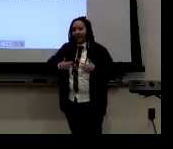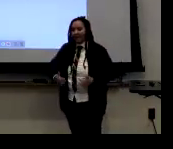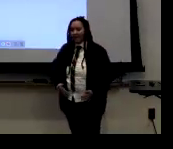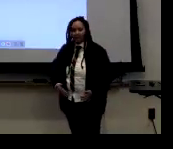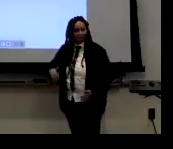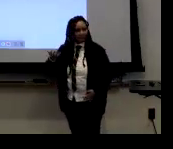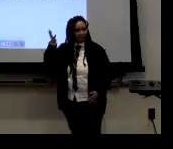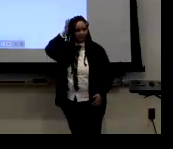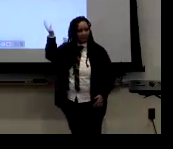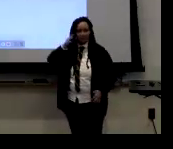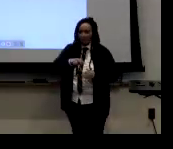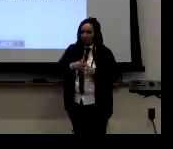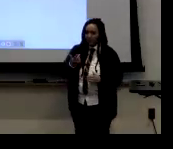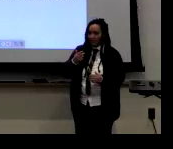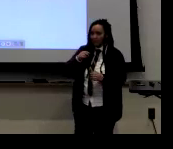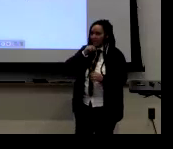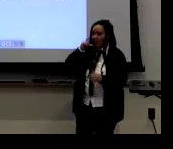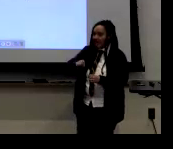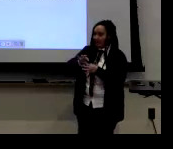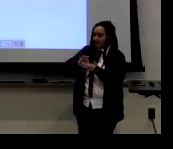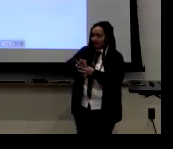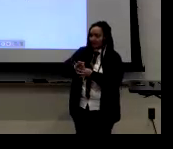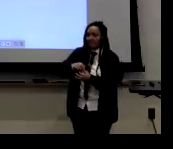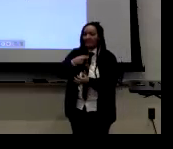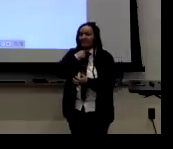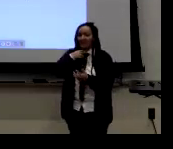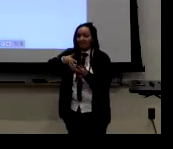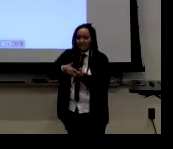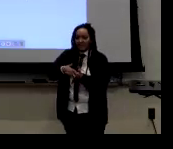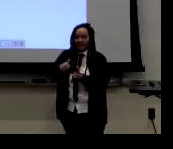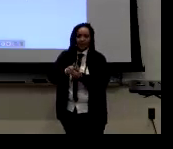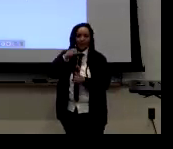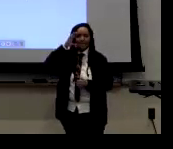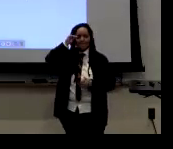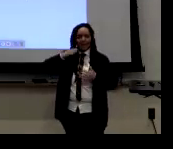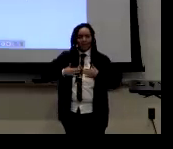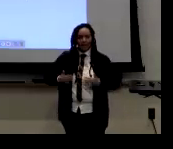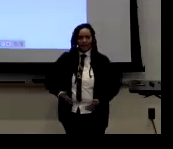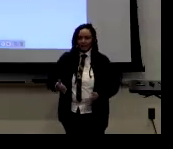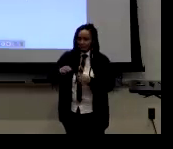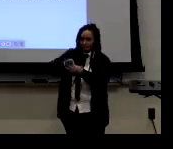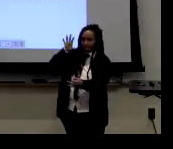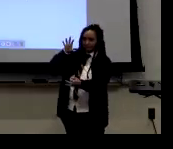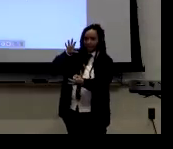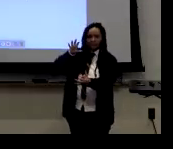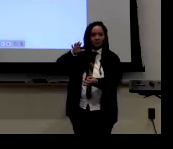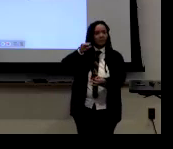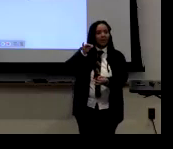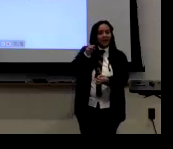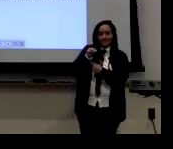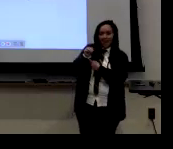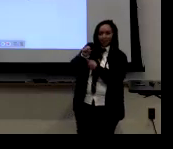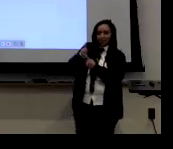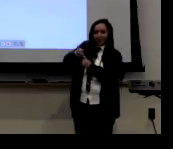It can function without the male body. Masculinity can, it doesn't have to be a direct connection. It's not just